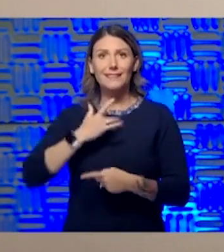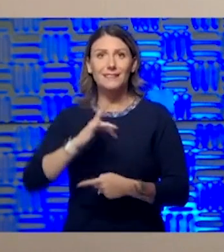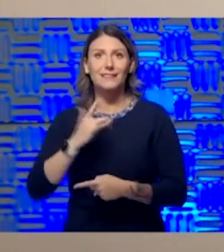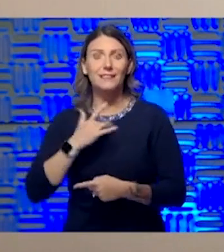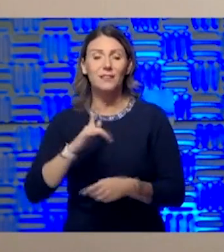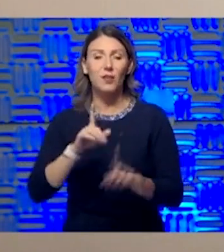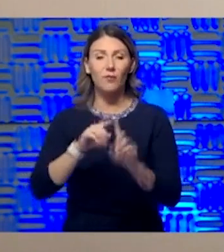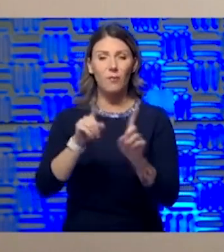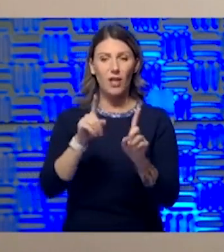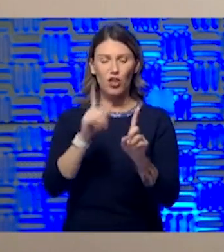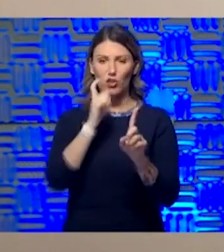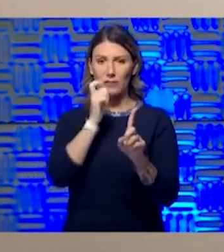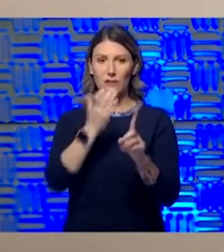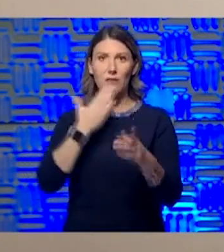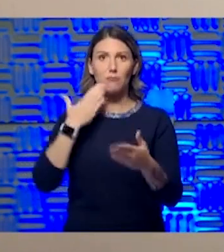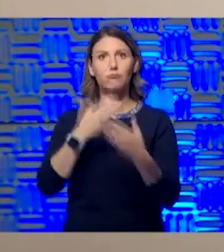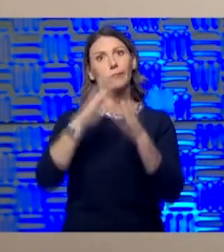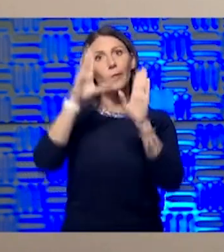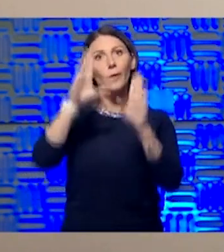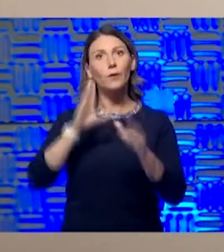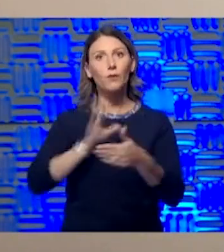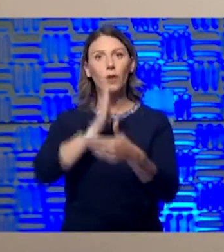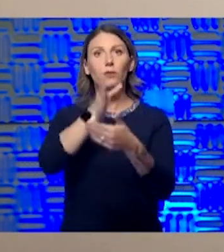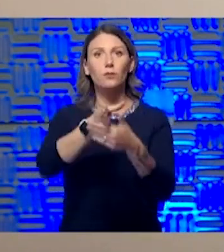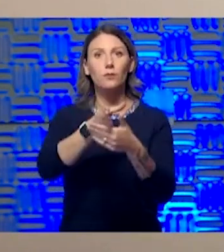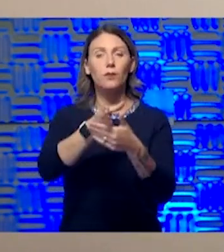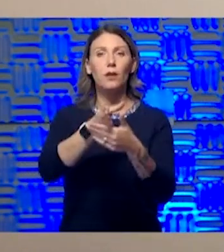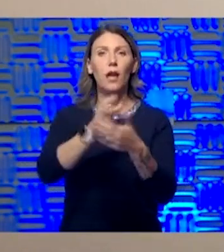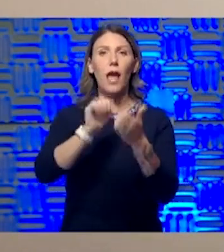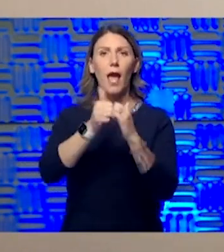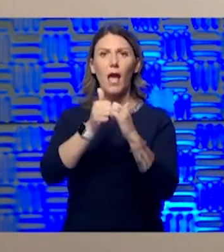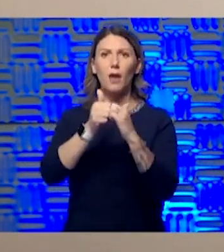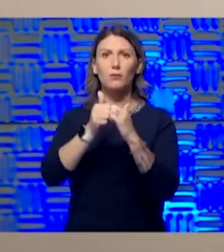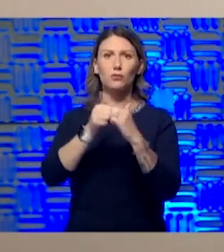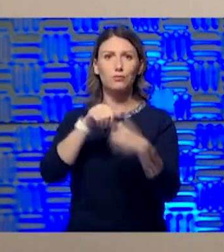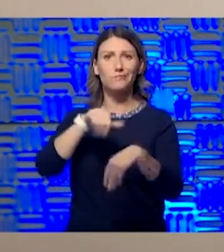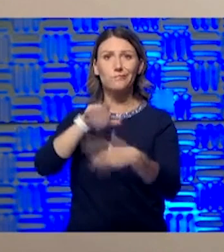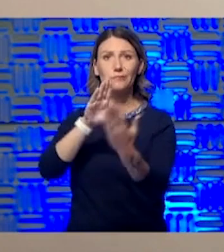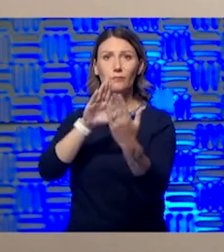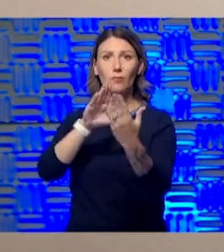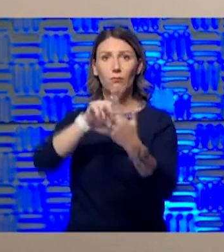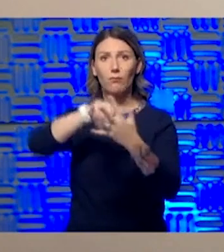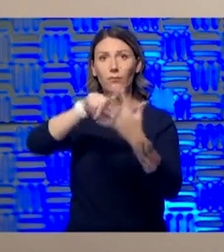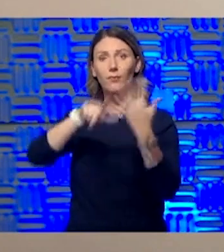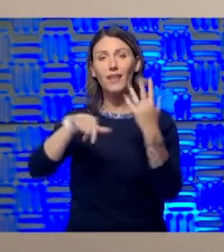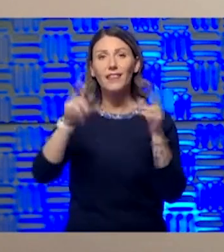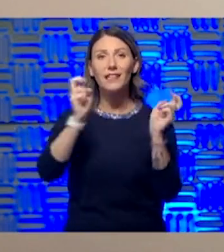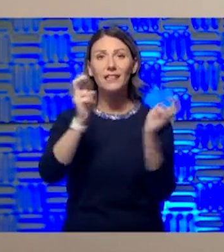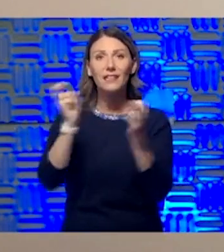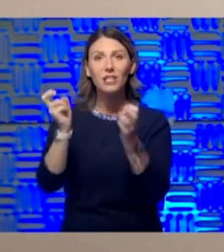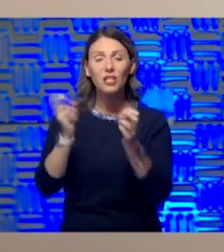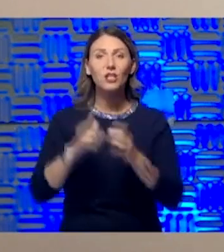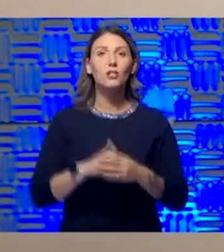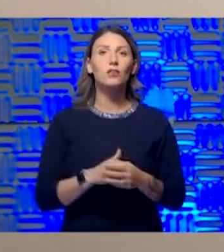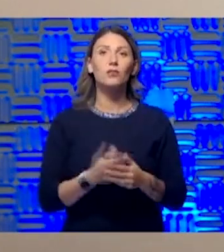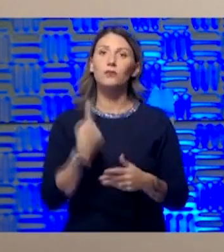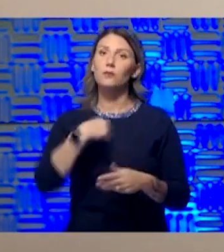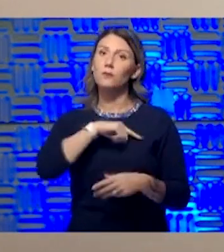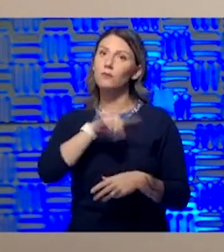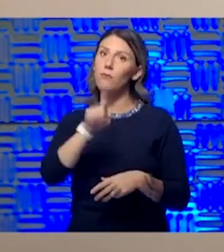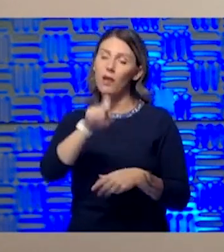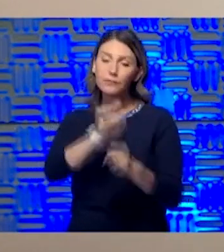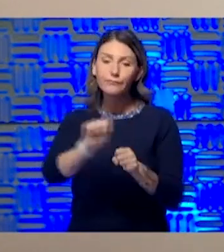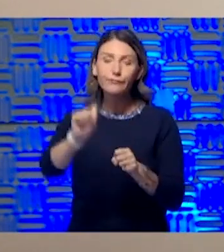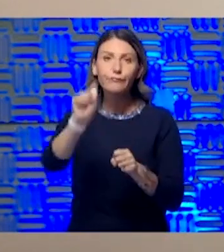haven't found great interventions yet for how to address those issues. And so I think we're going to have to work hard